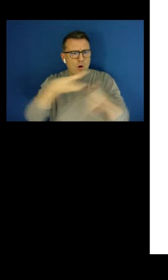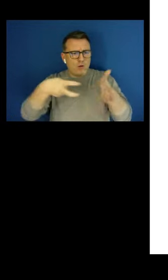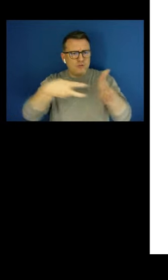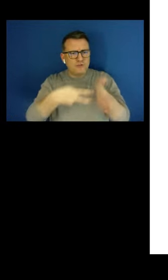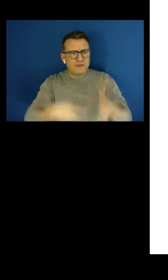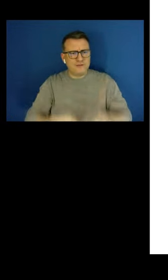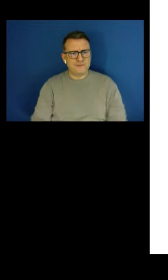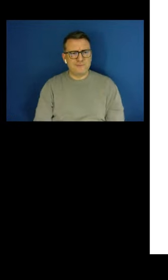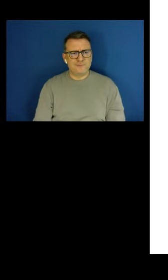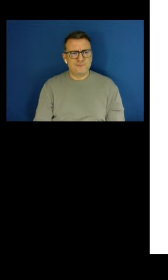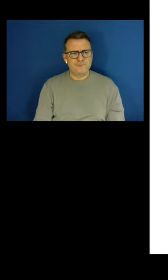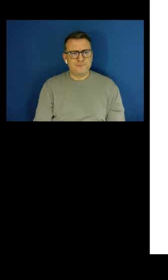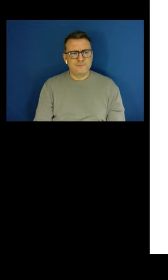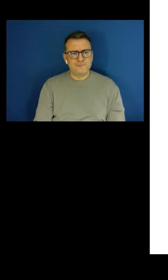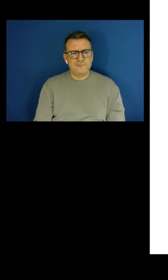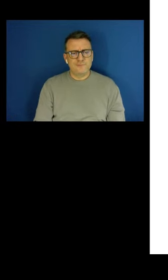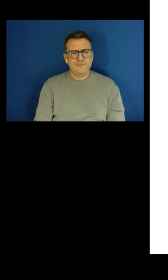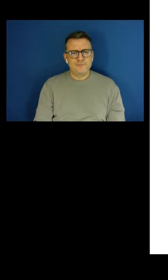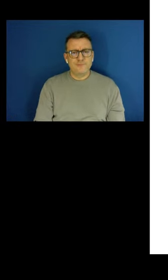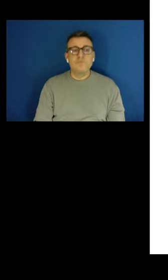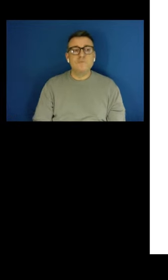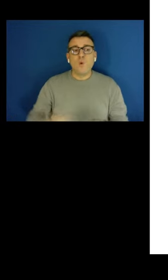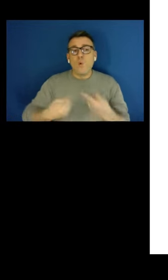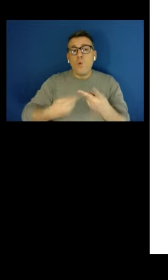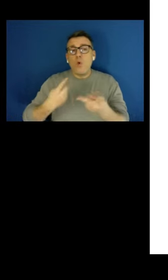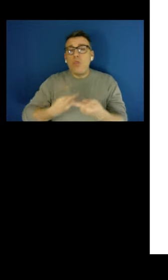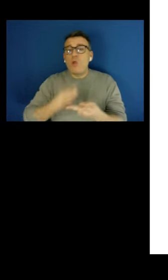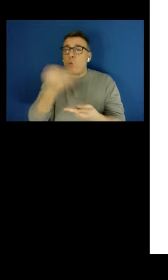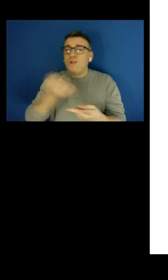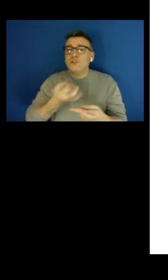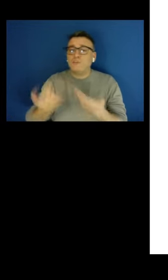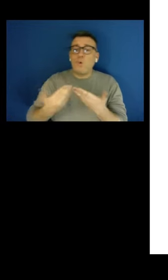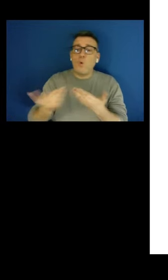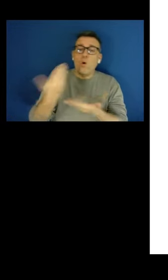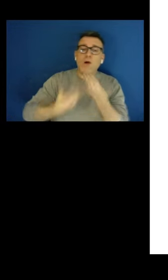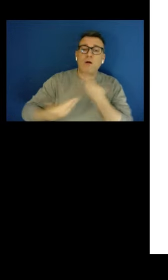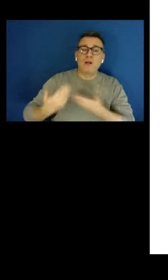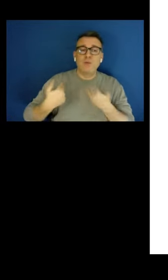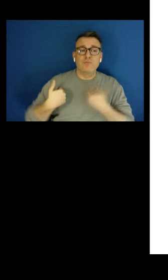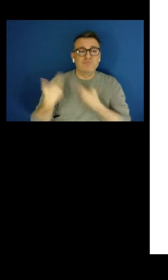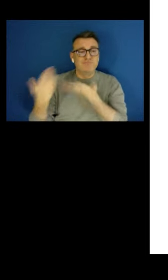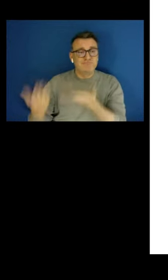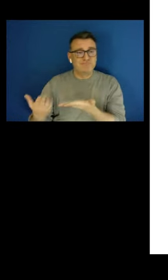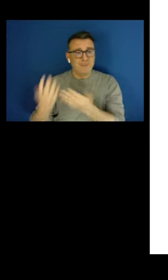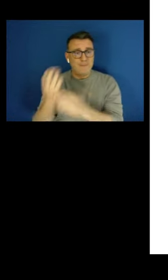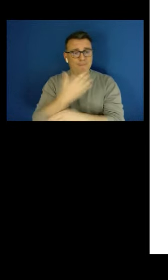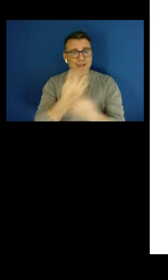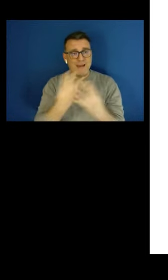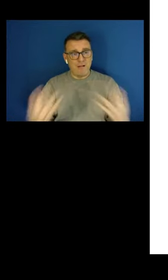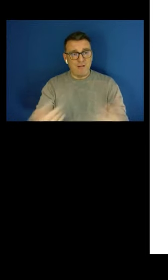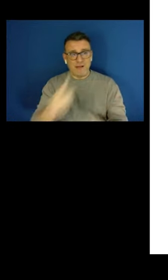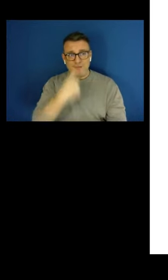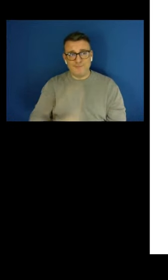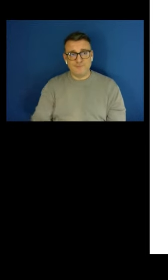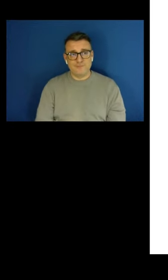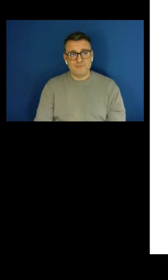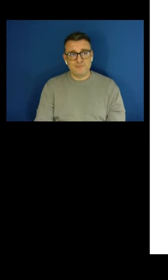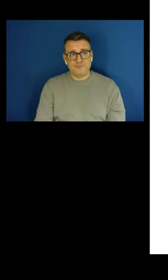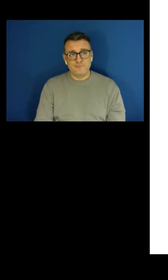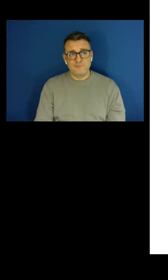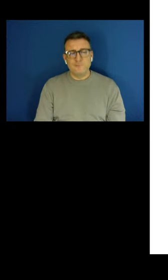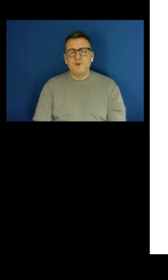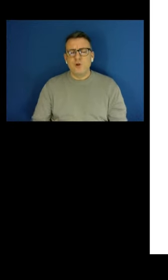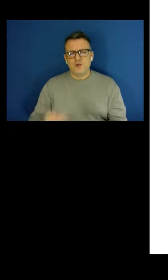Yes, let's do that. Let's take a couple of questions, and then I'll give the word to our panelists. Actually, I'll take three. So